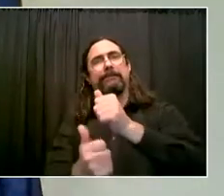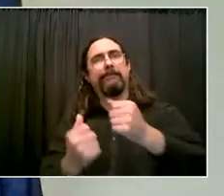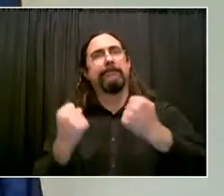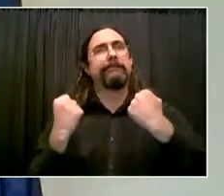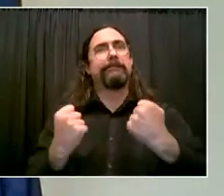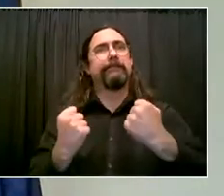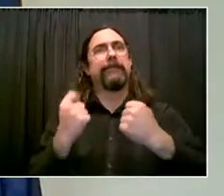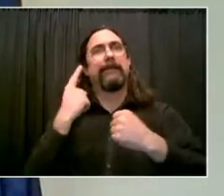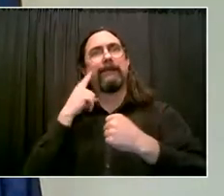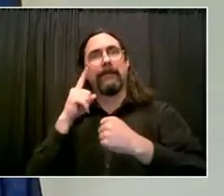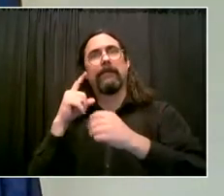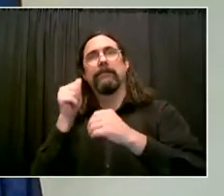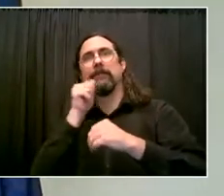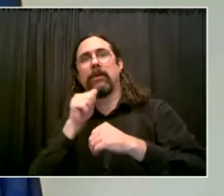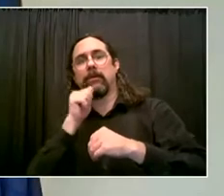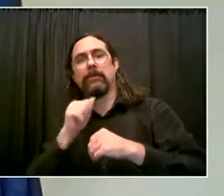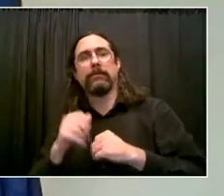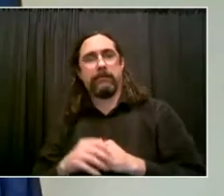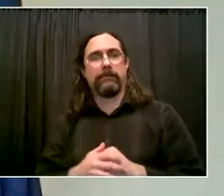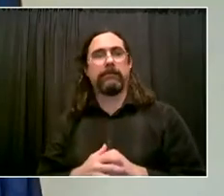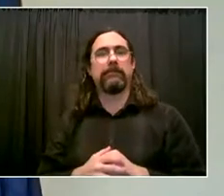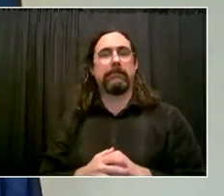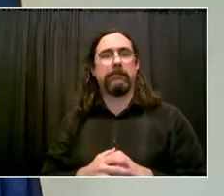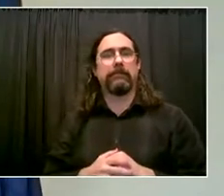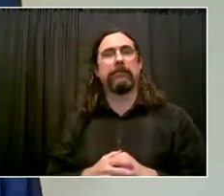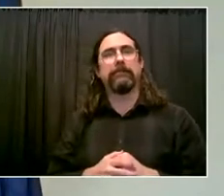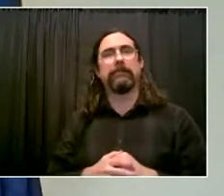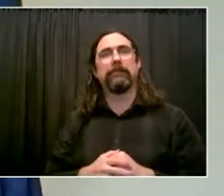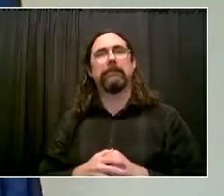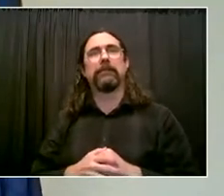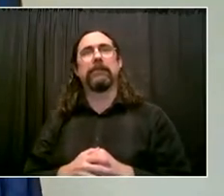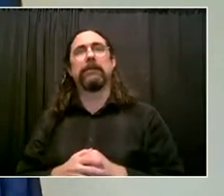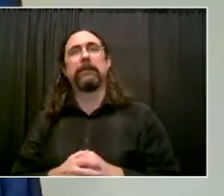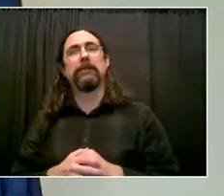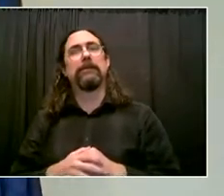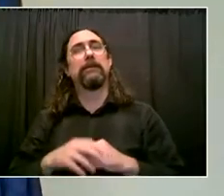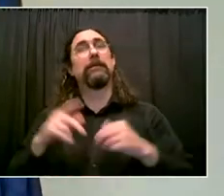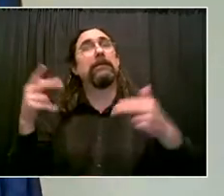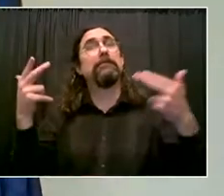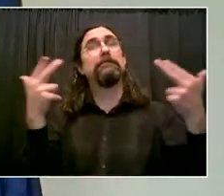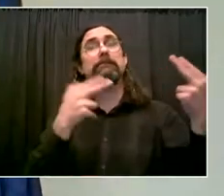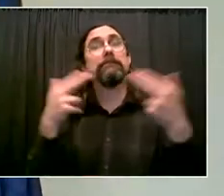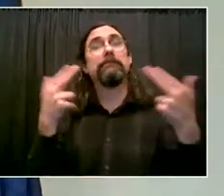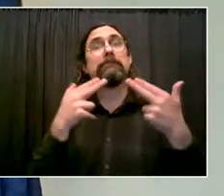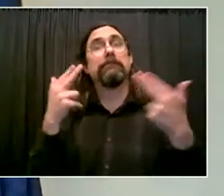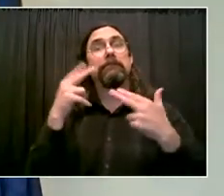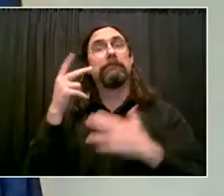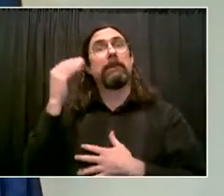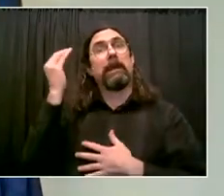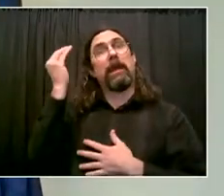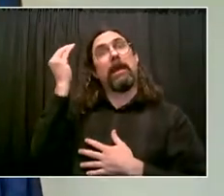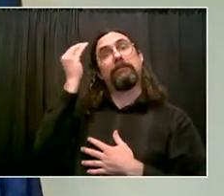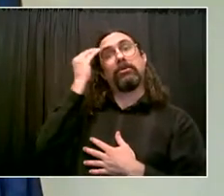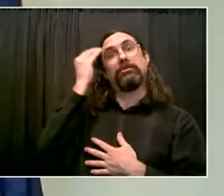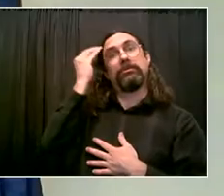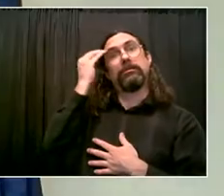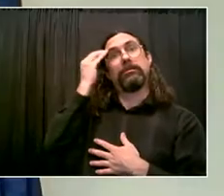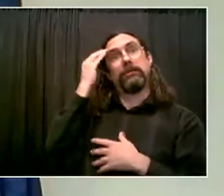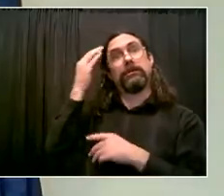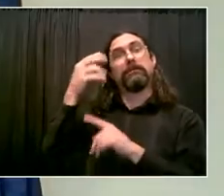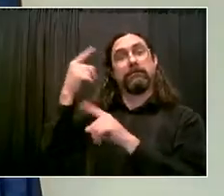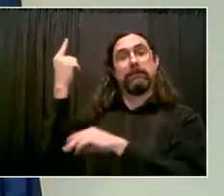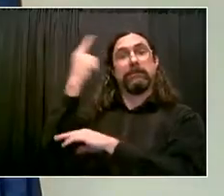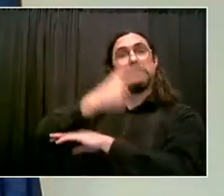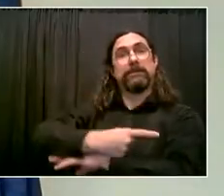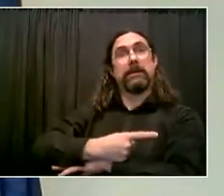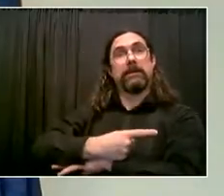Awareness Day, to bring attention to this, to let the communities know that we care about them. I marched